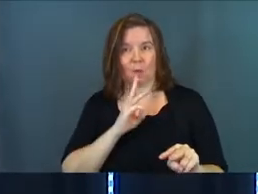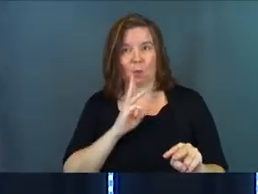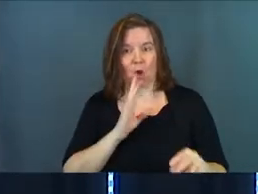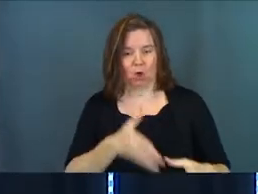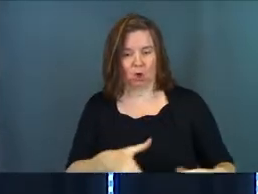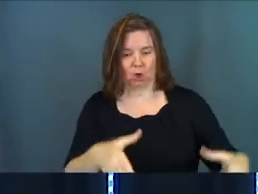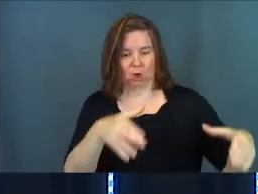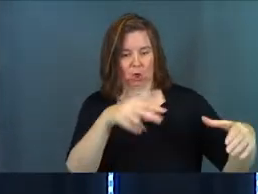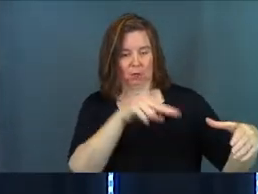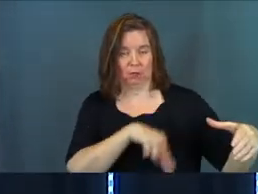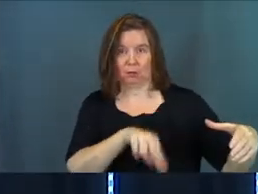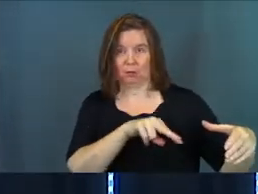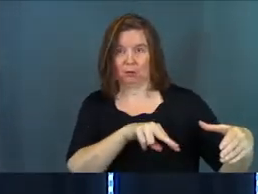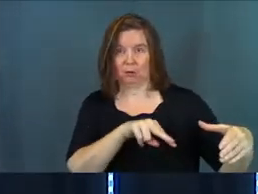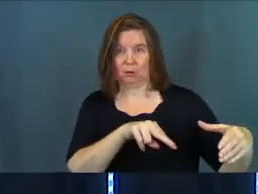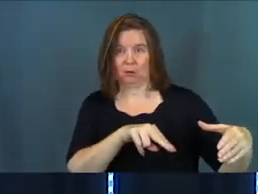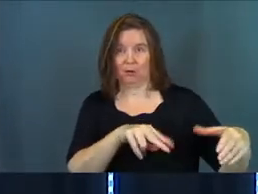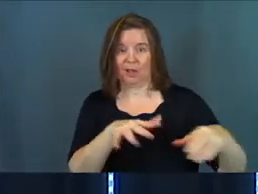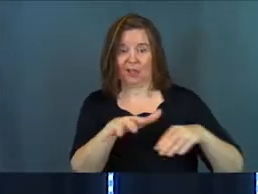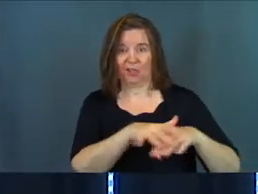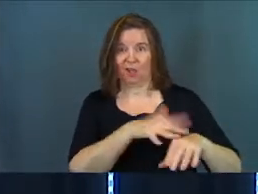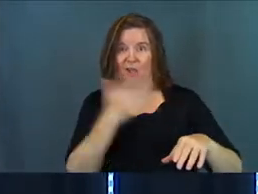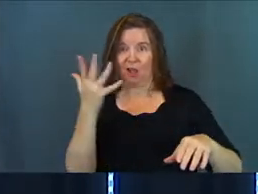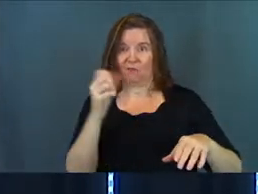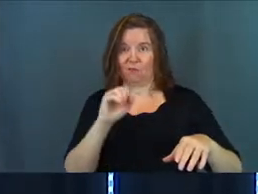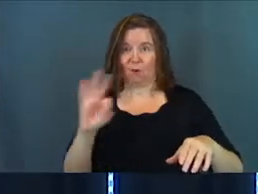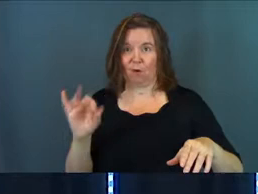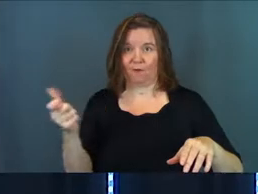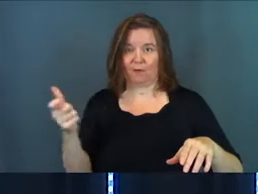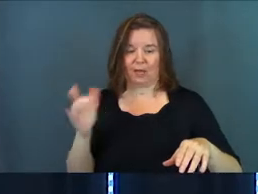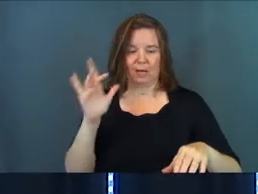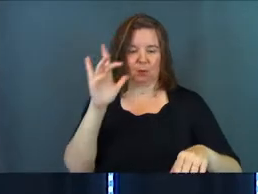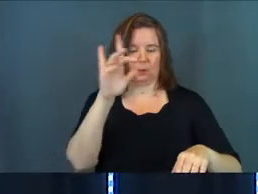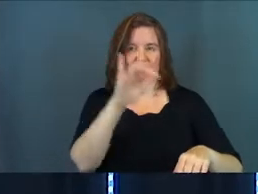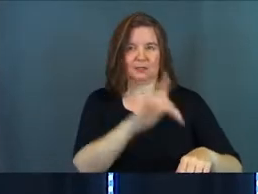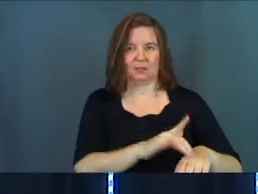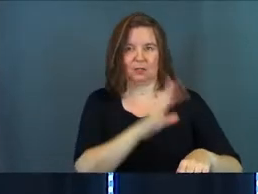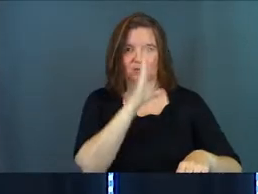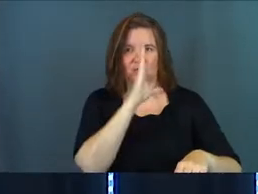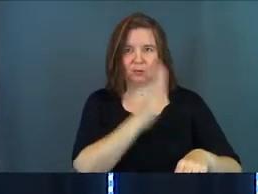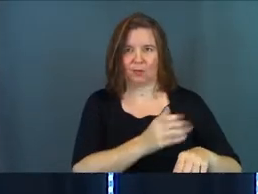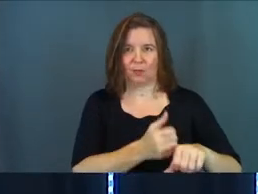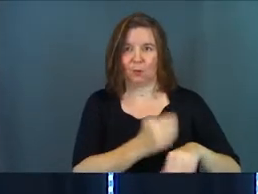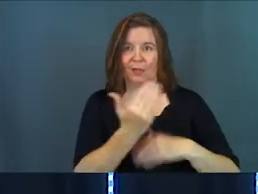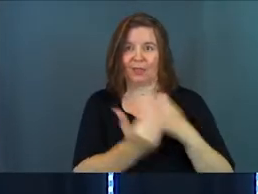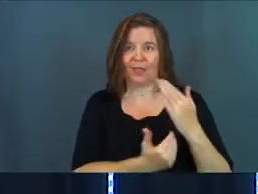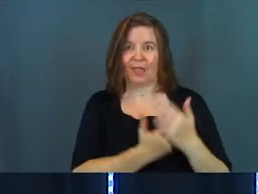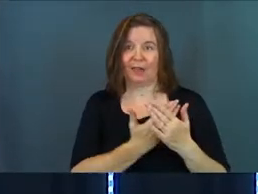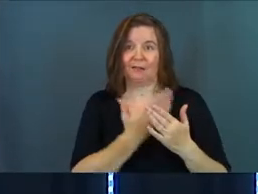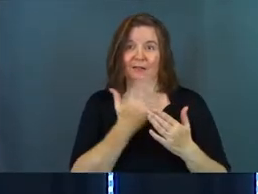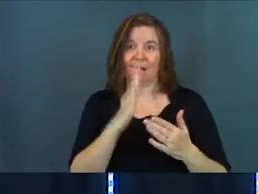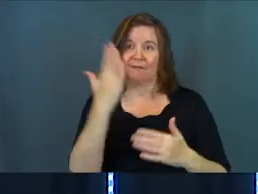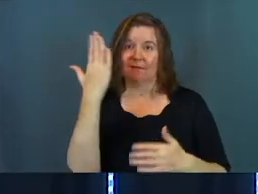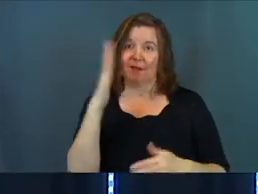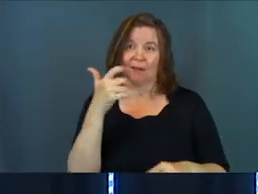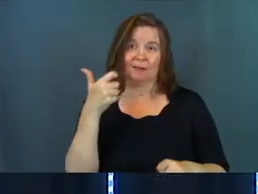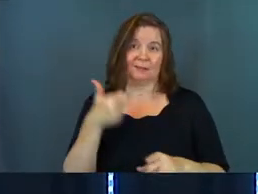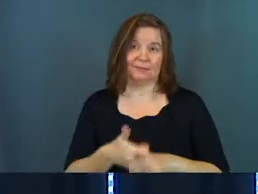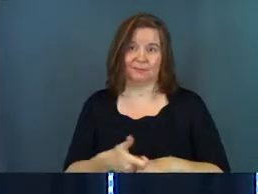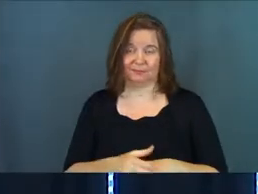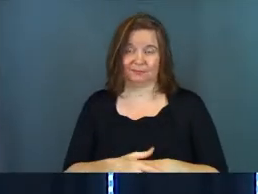and he's going to take the glove off the hand and he's going to touch the water directly with the hand of almighty God.